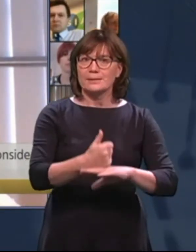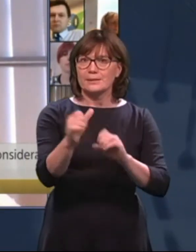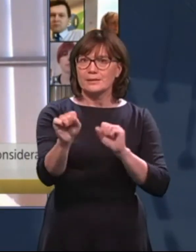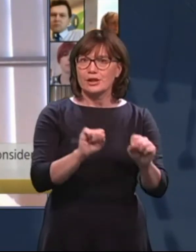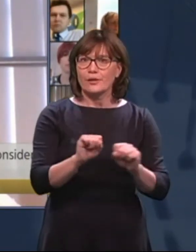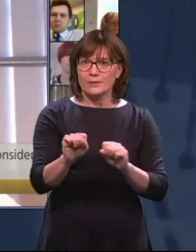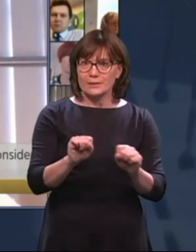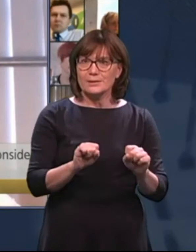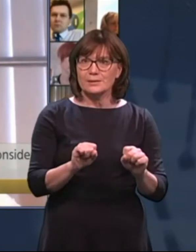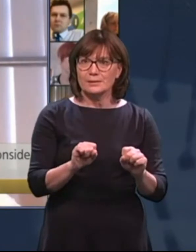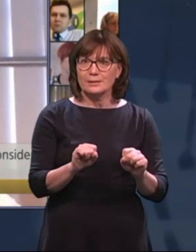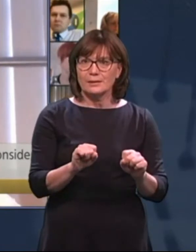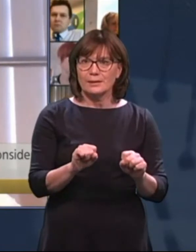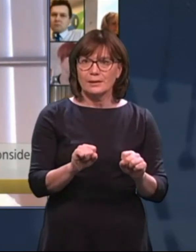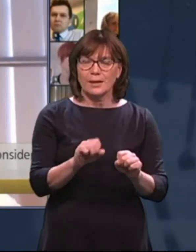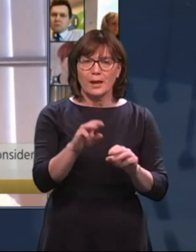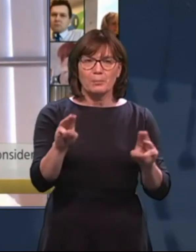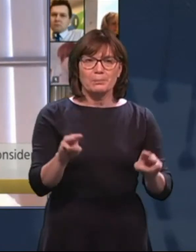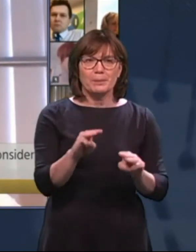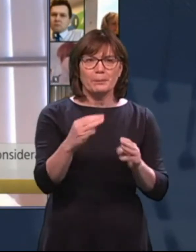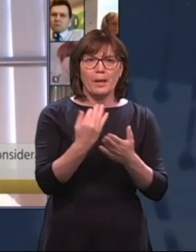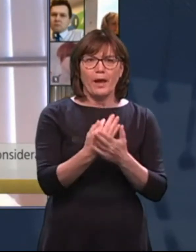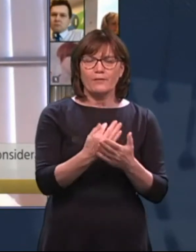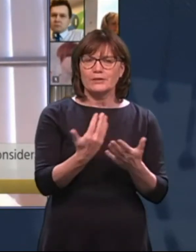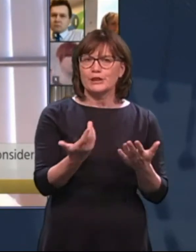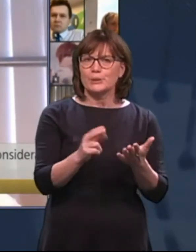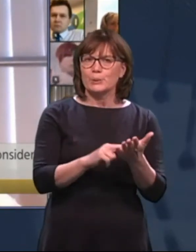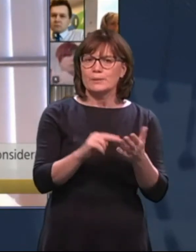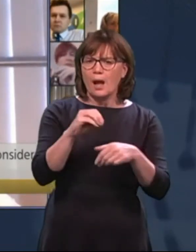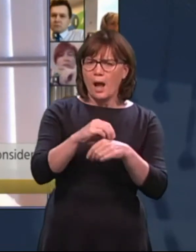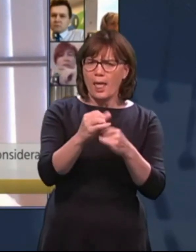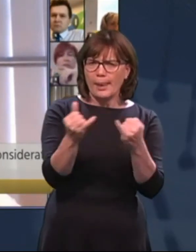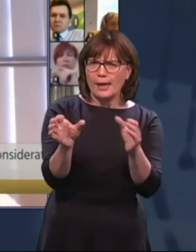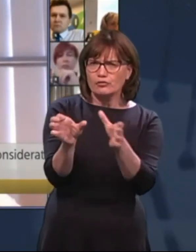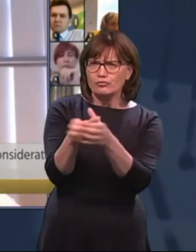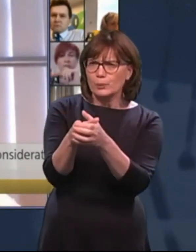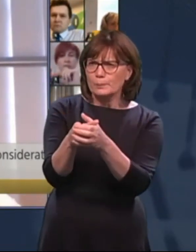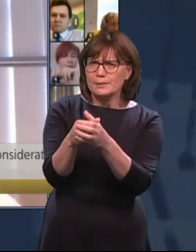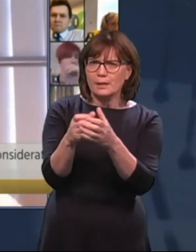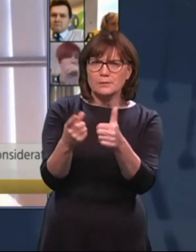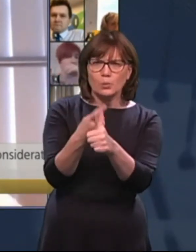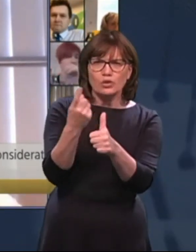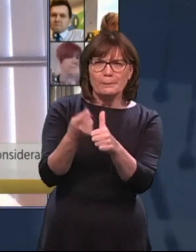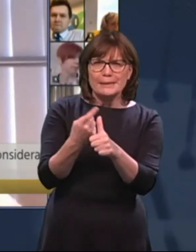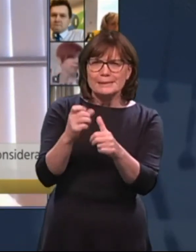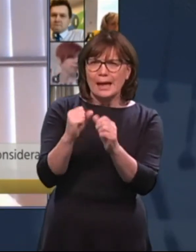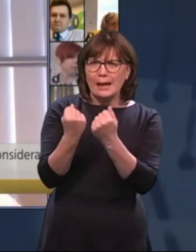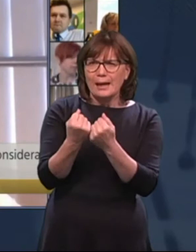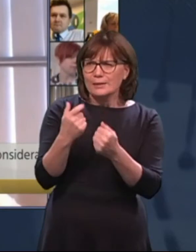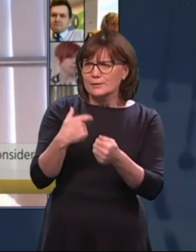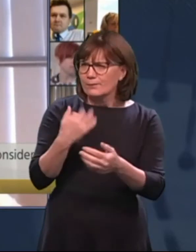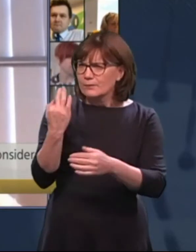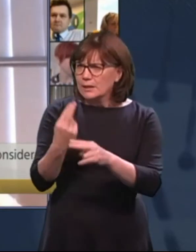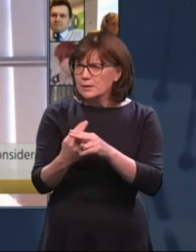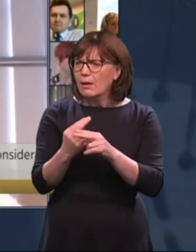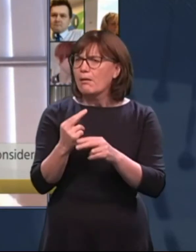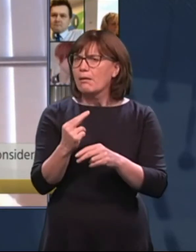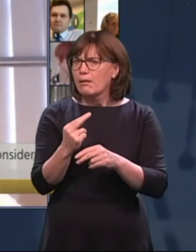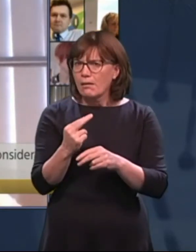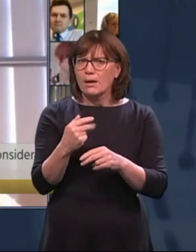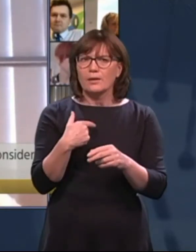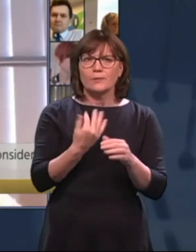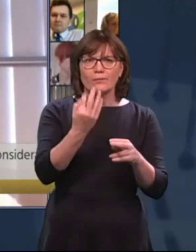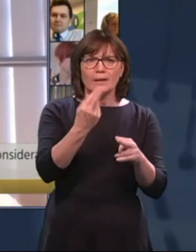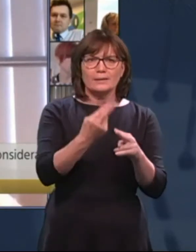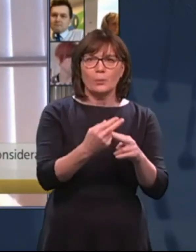you know, I hear of people having to turn to online groups to get information and advice. And while we have agencies like the National Advocacy